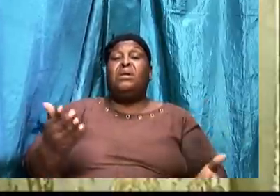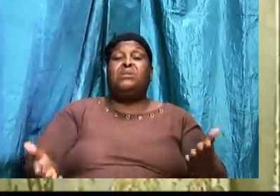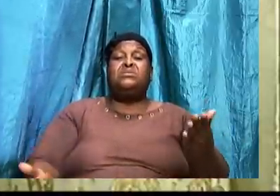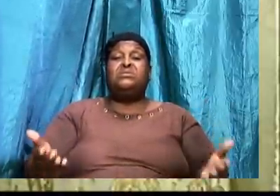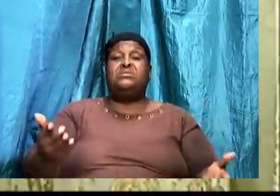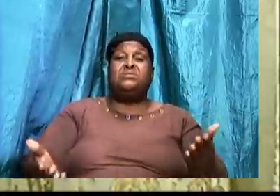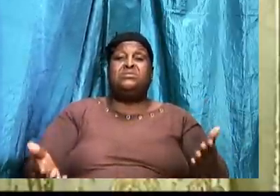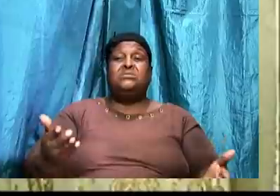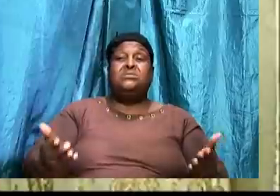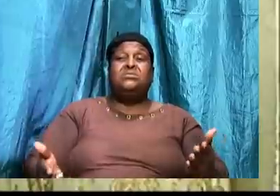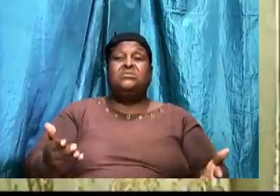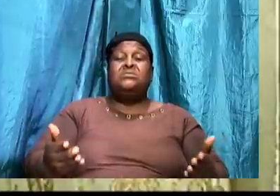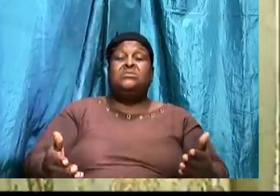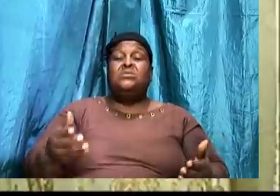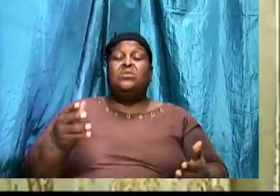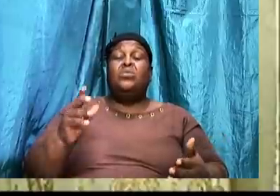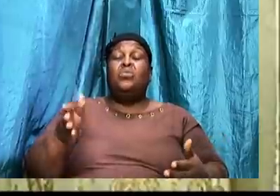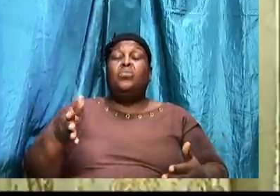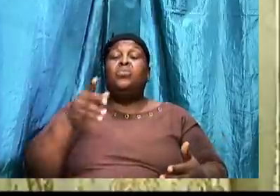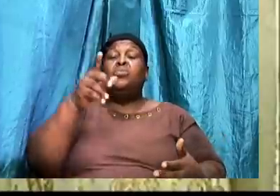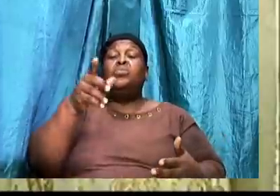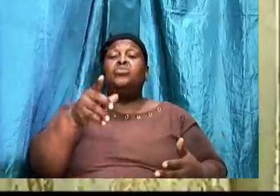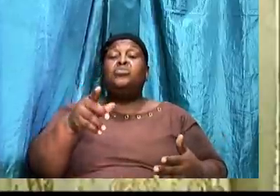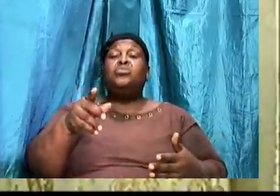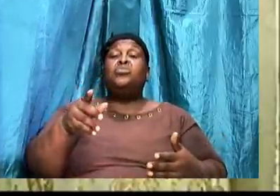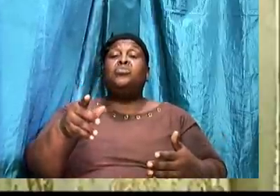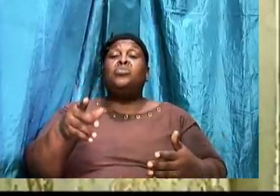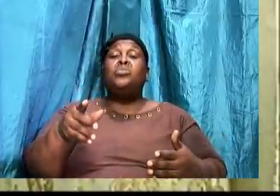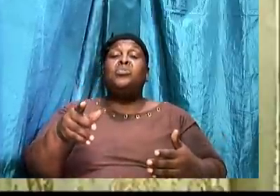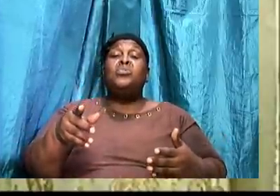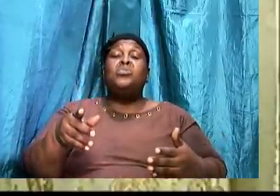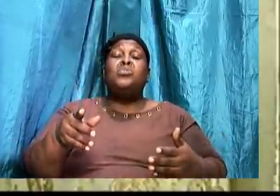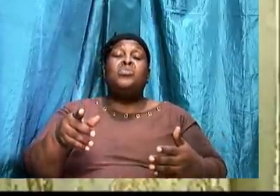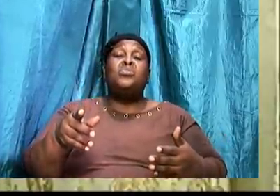Would you rather to pay. The bills. And rob God.